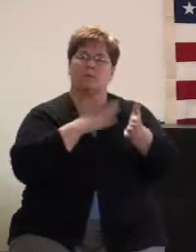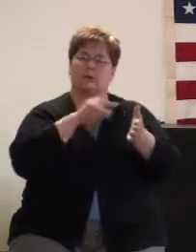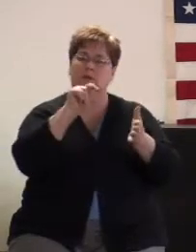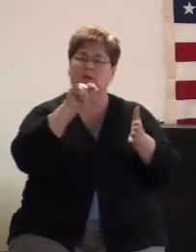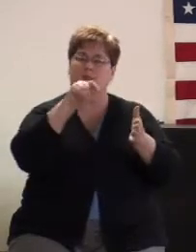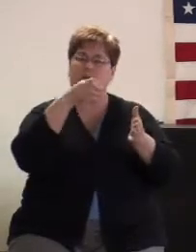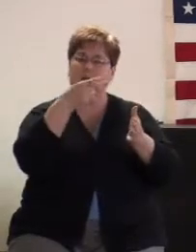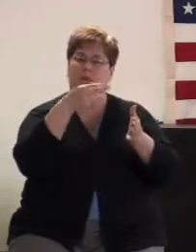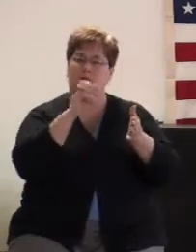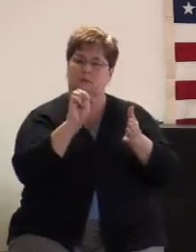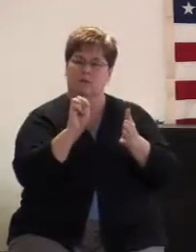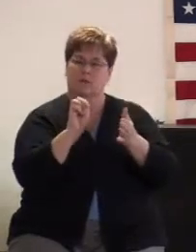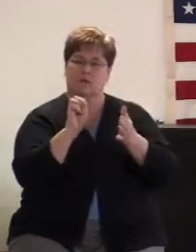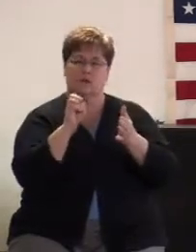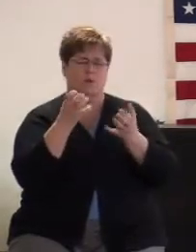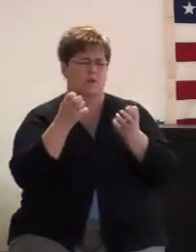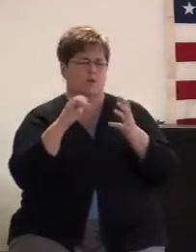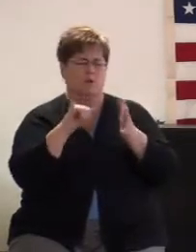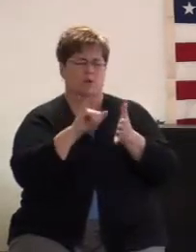kingdom